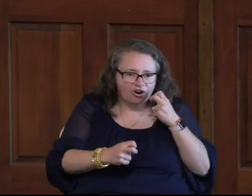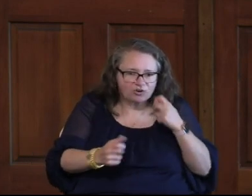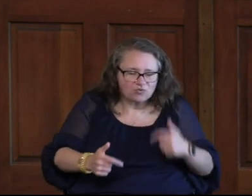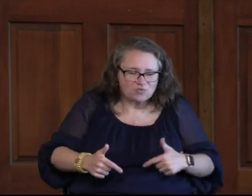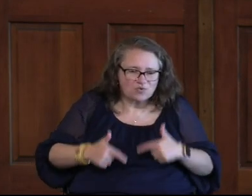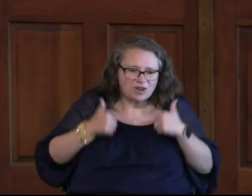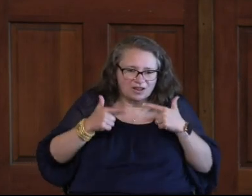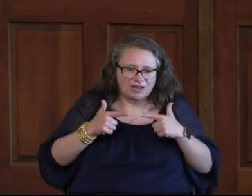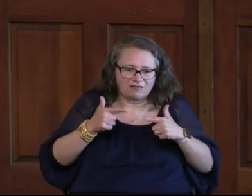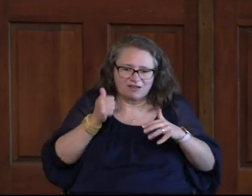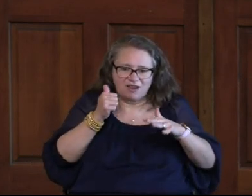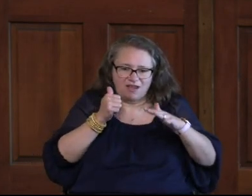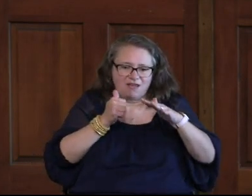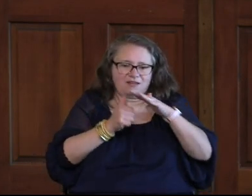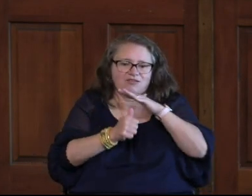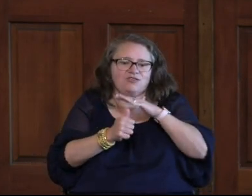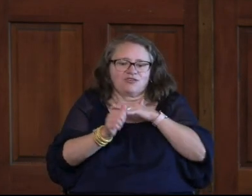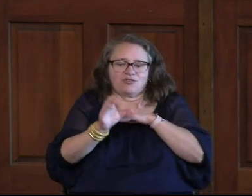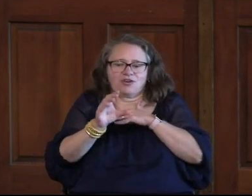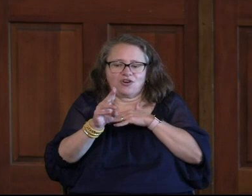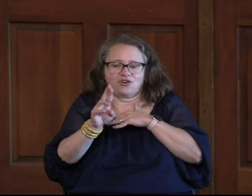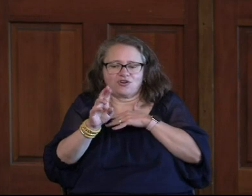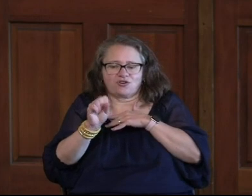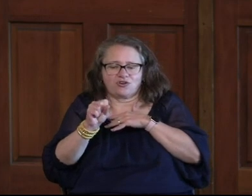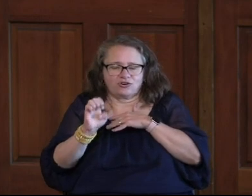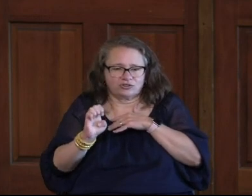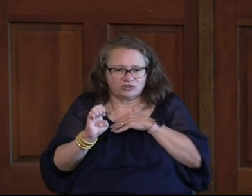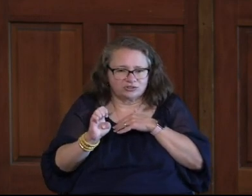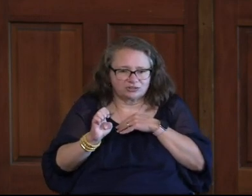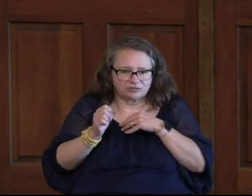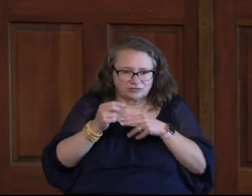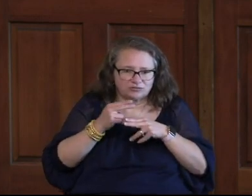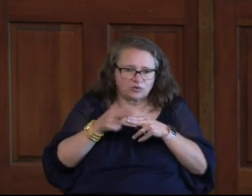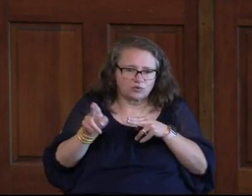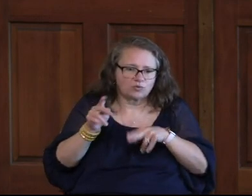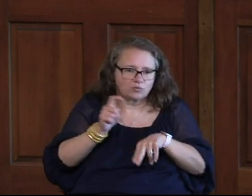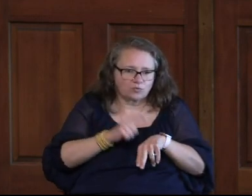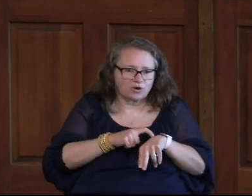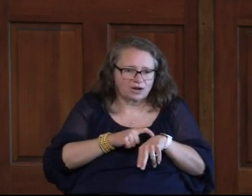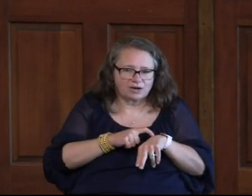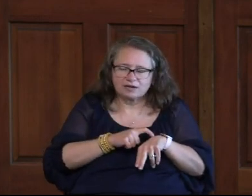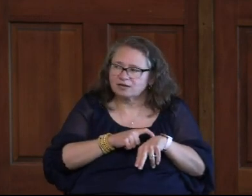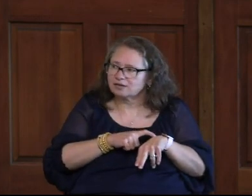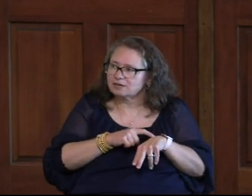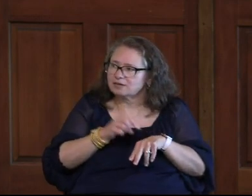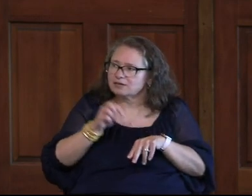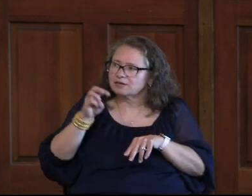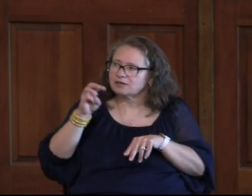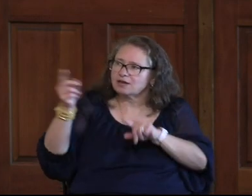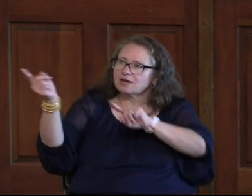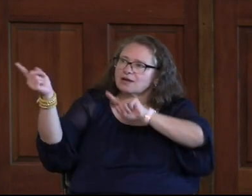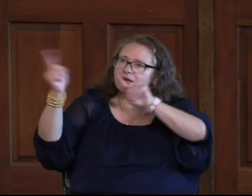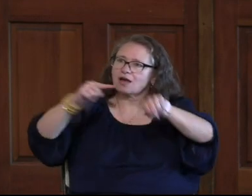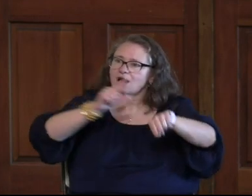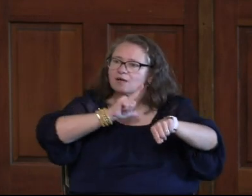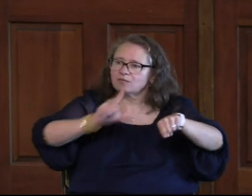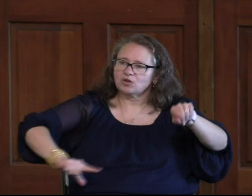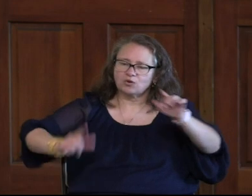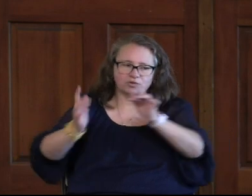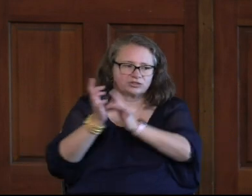We're living under the curse here for a little while longer. Maranatha, come Lord Jesus, right?